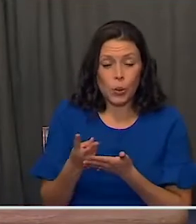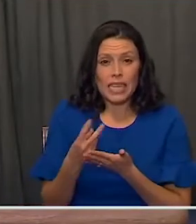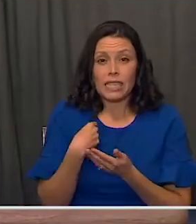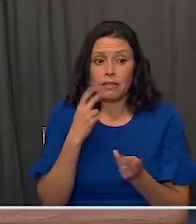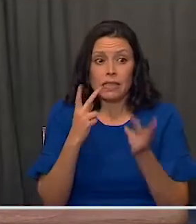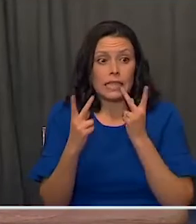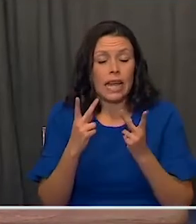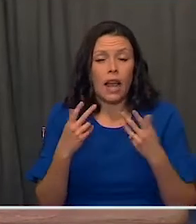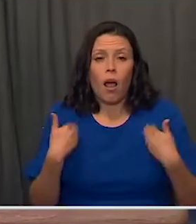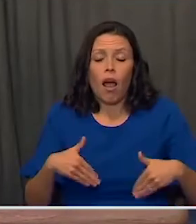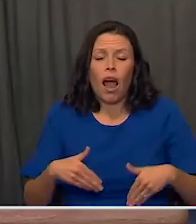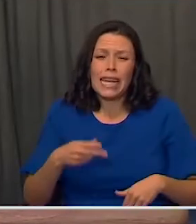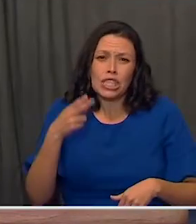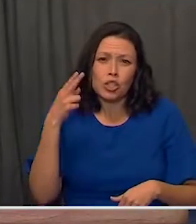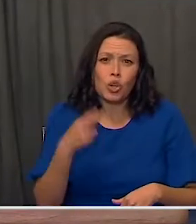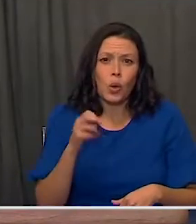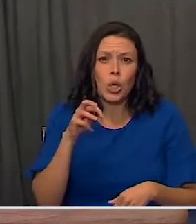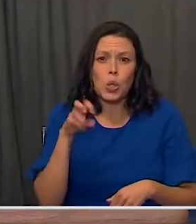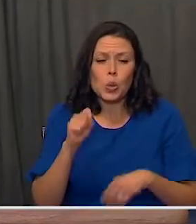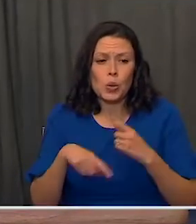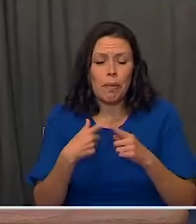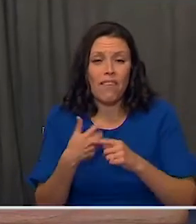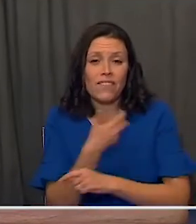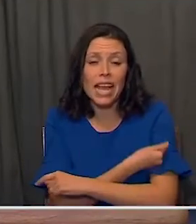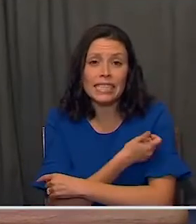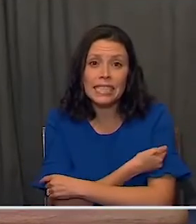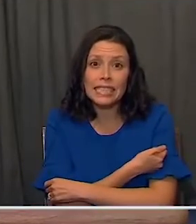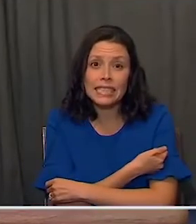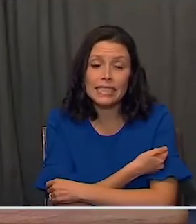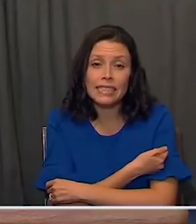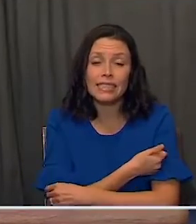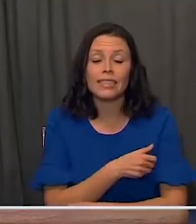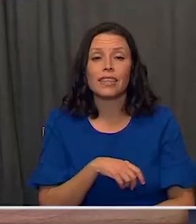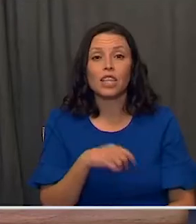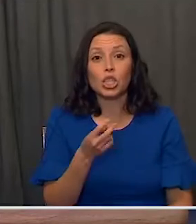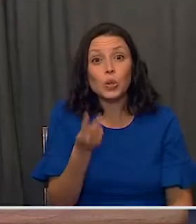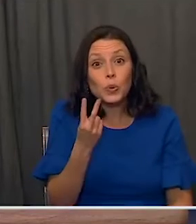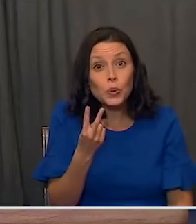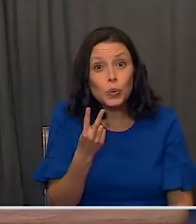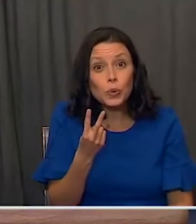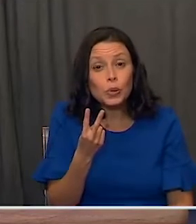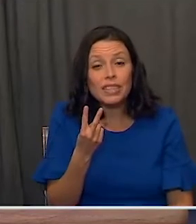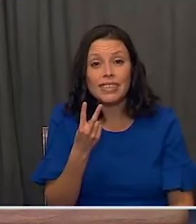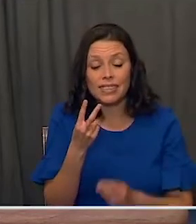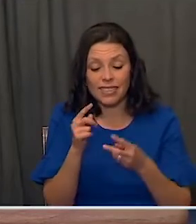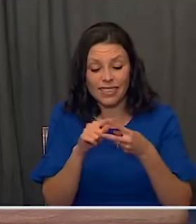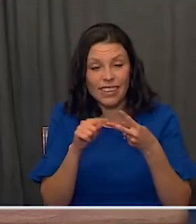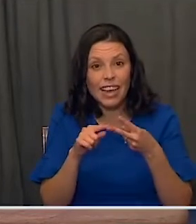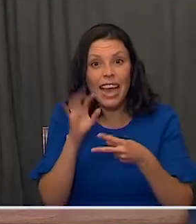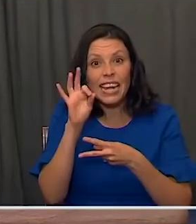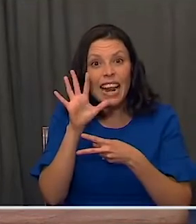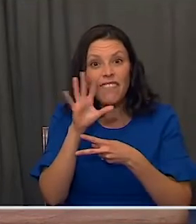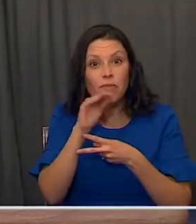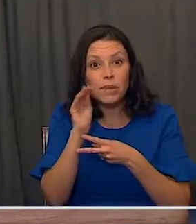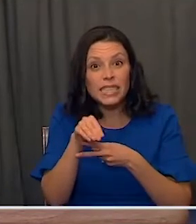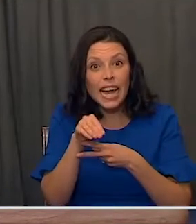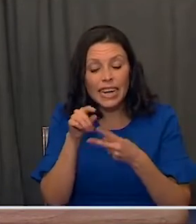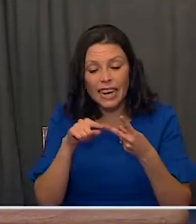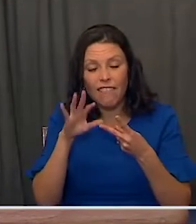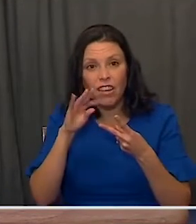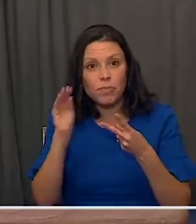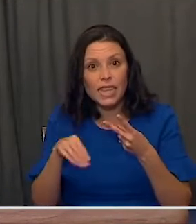unprecedented historic news about vaccines. Two vaccines, each with 95 percent